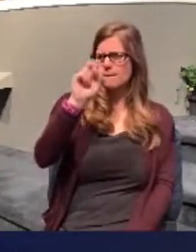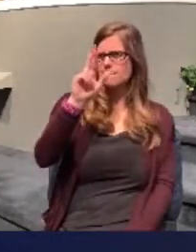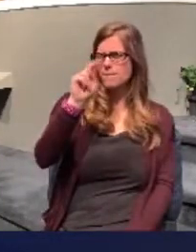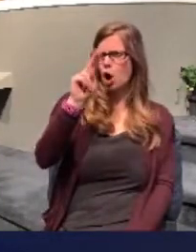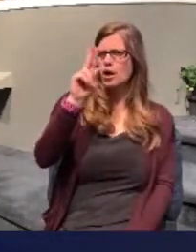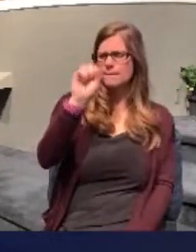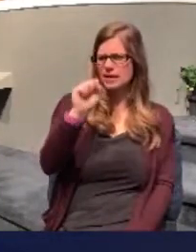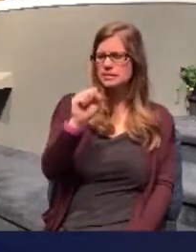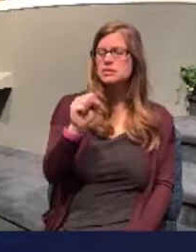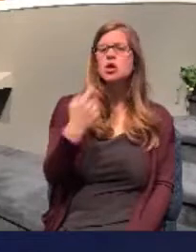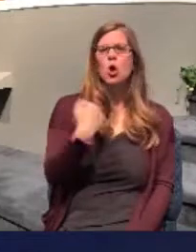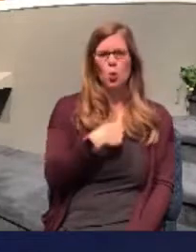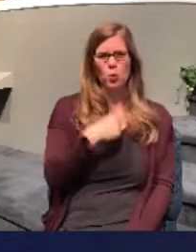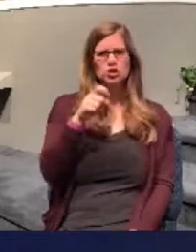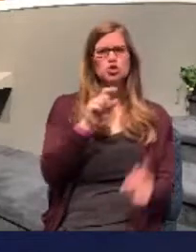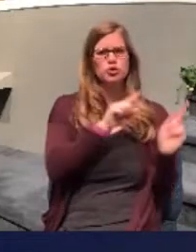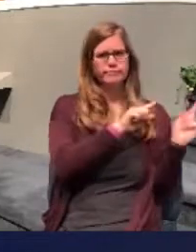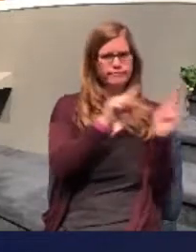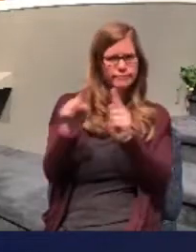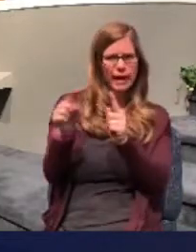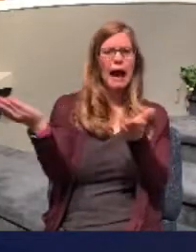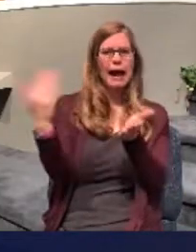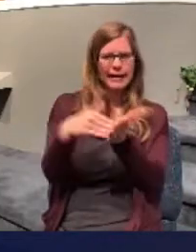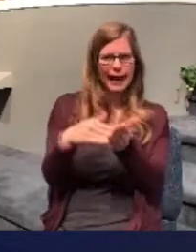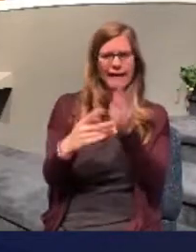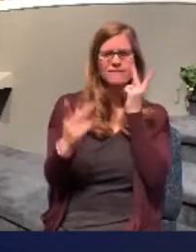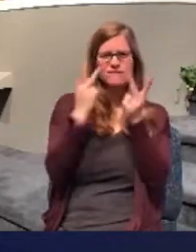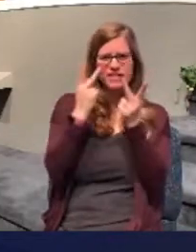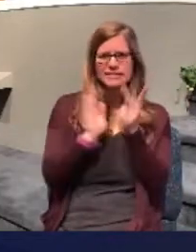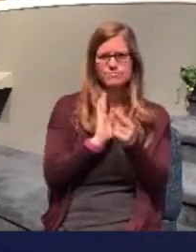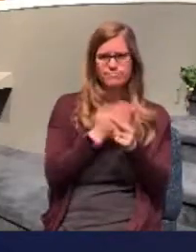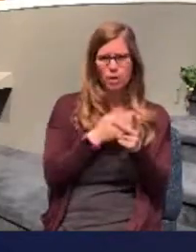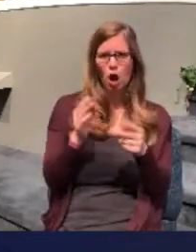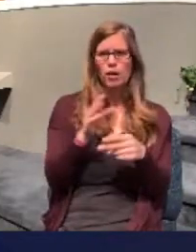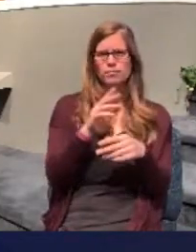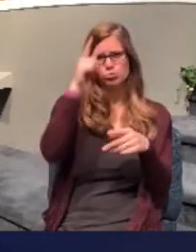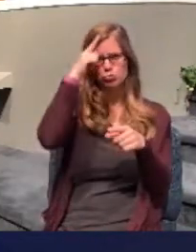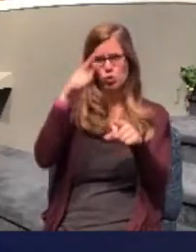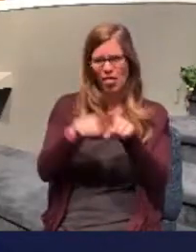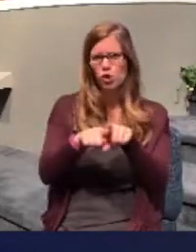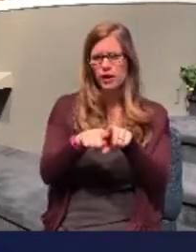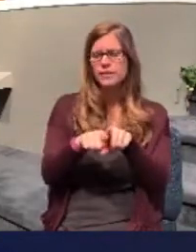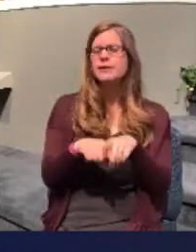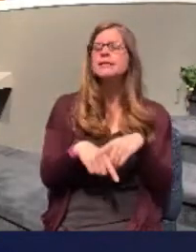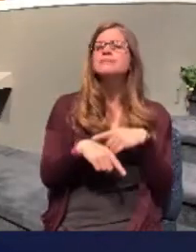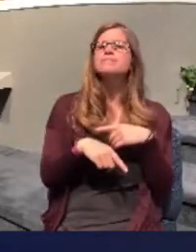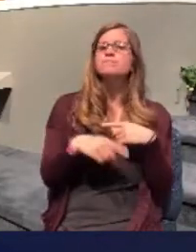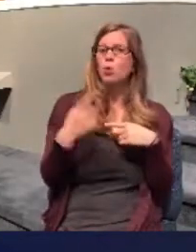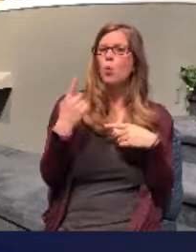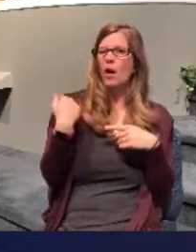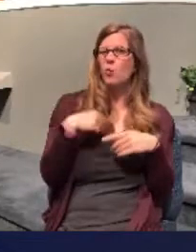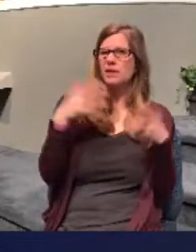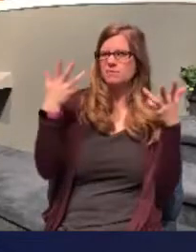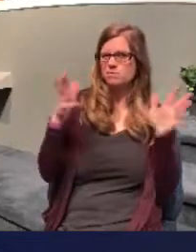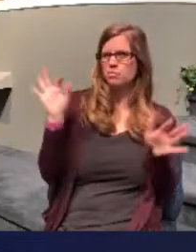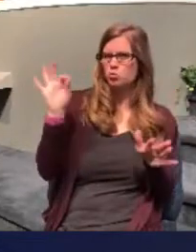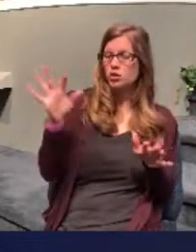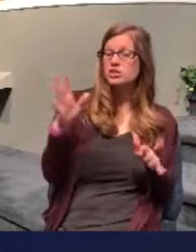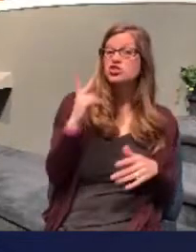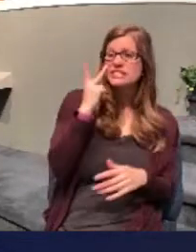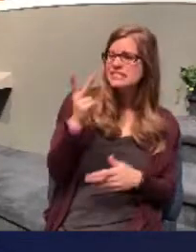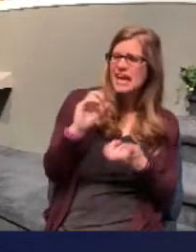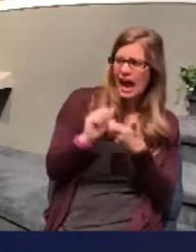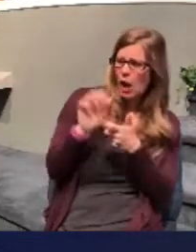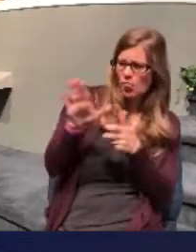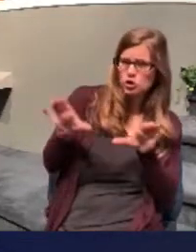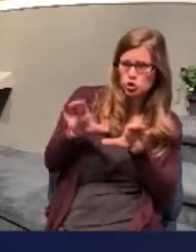again and visit our brethren in every city where we have preached the word of the Lord and see how they